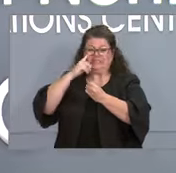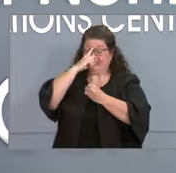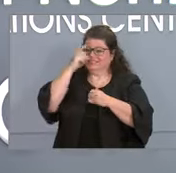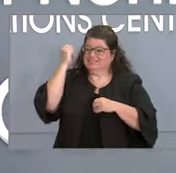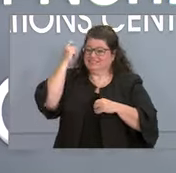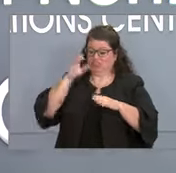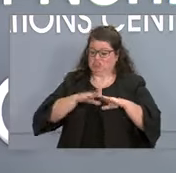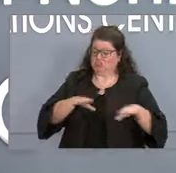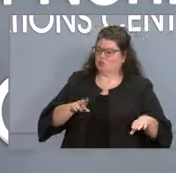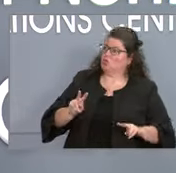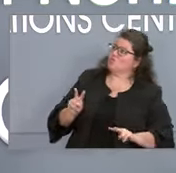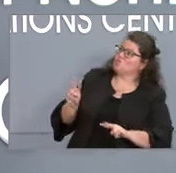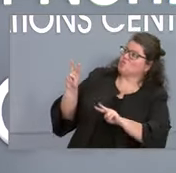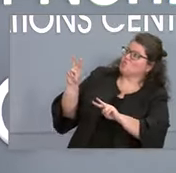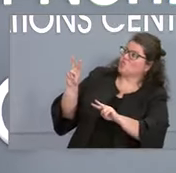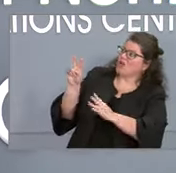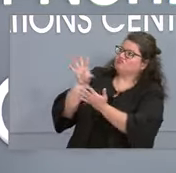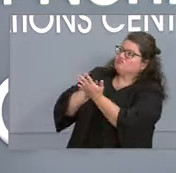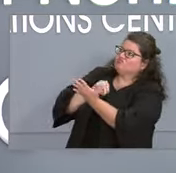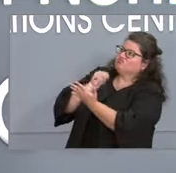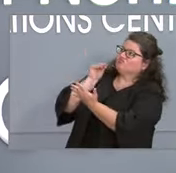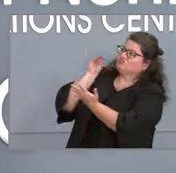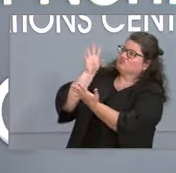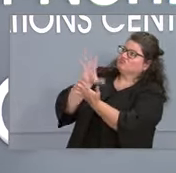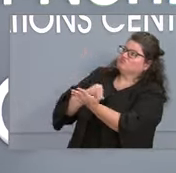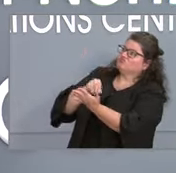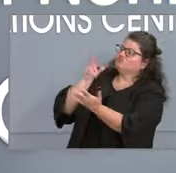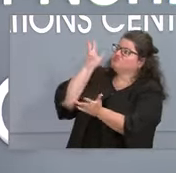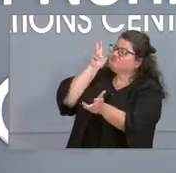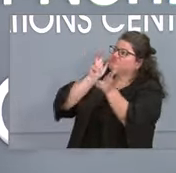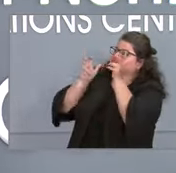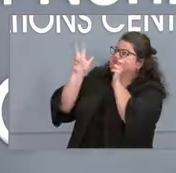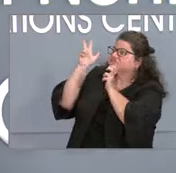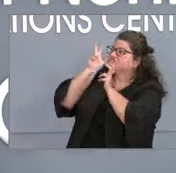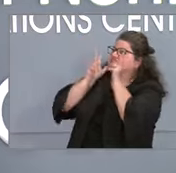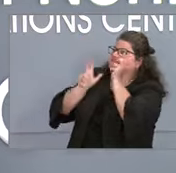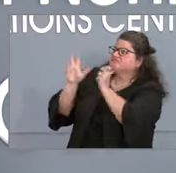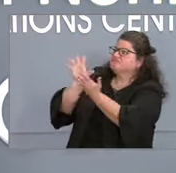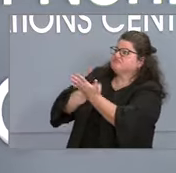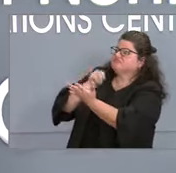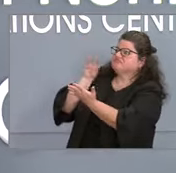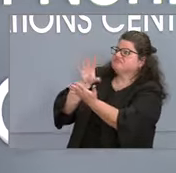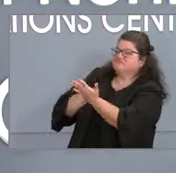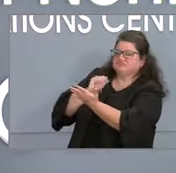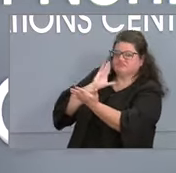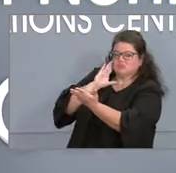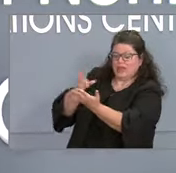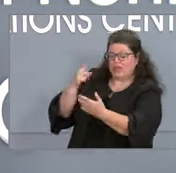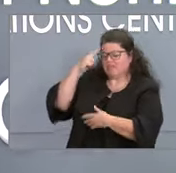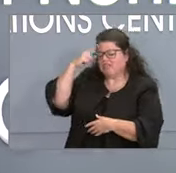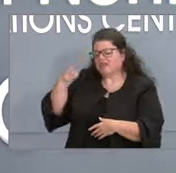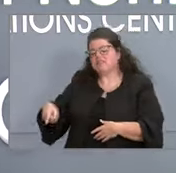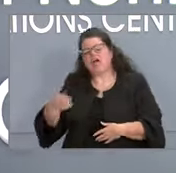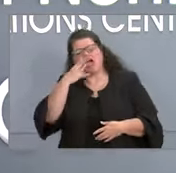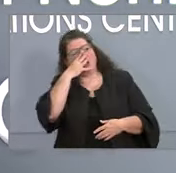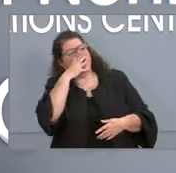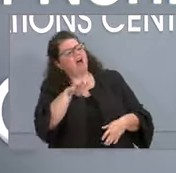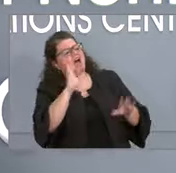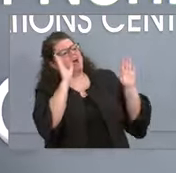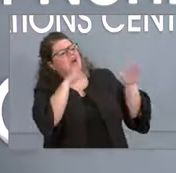watching. They are absorbing everything they see and hear, even if we think they aren't paying attention.